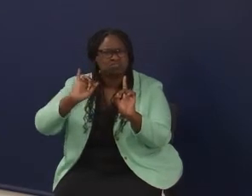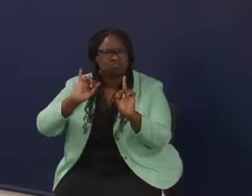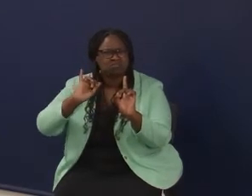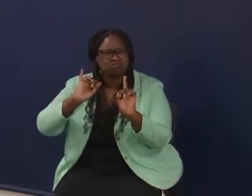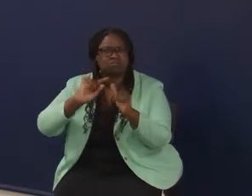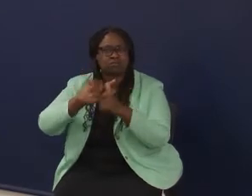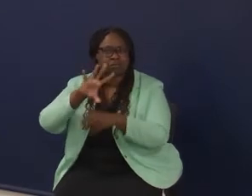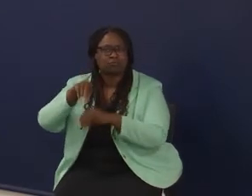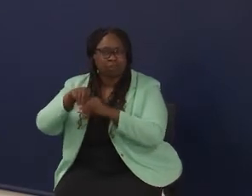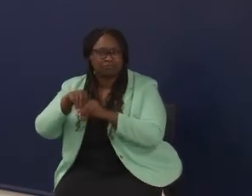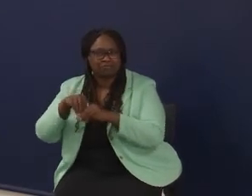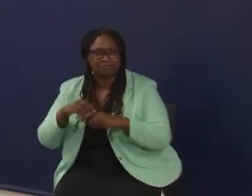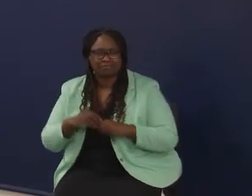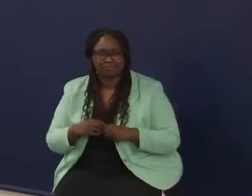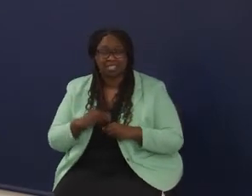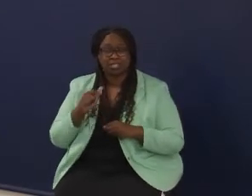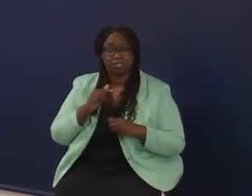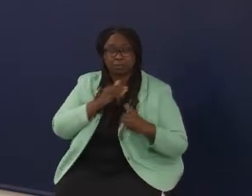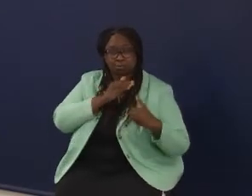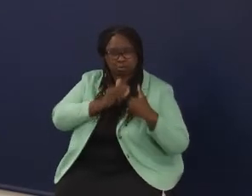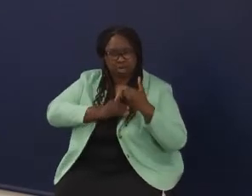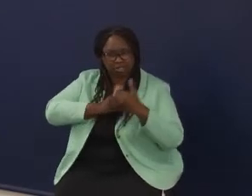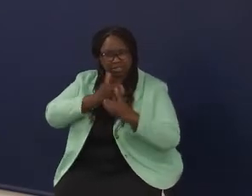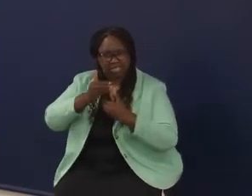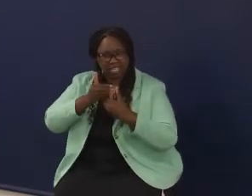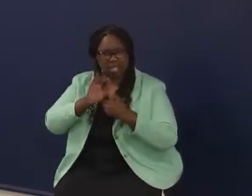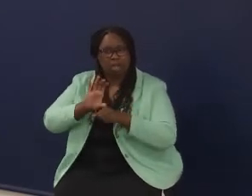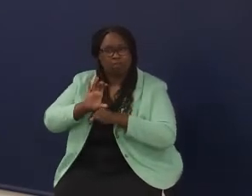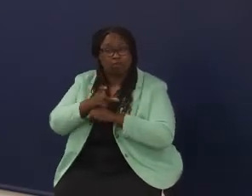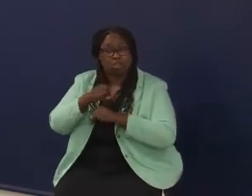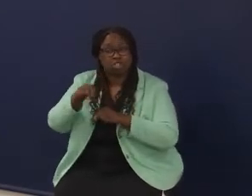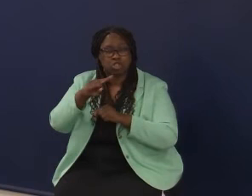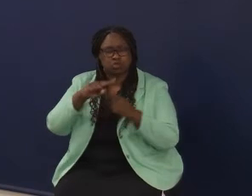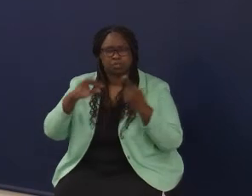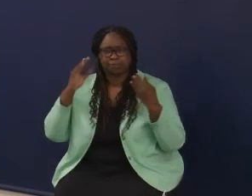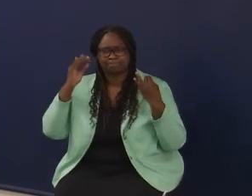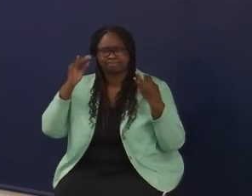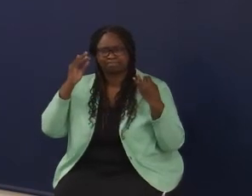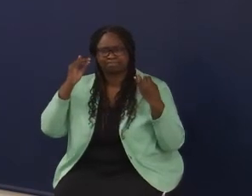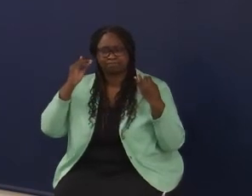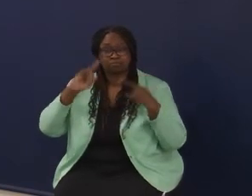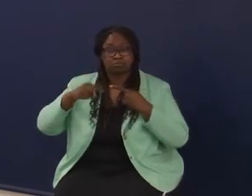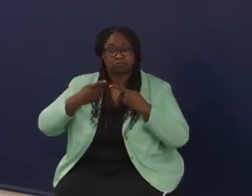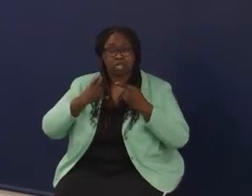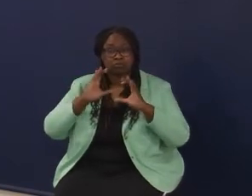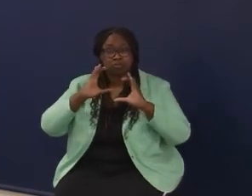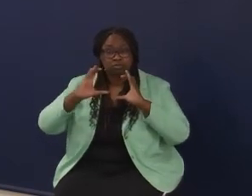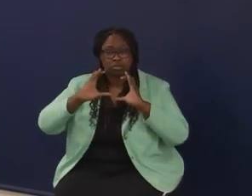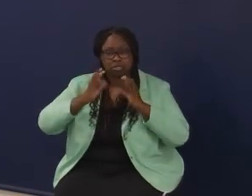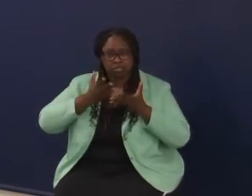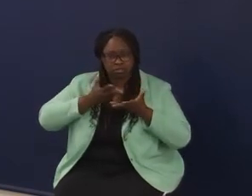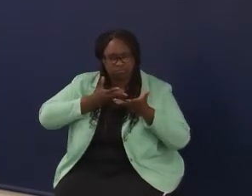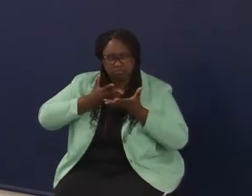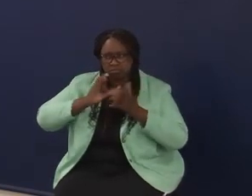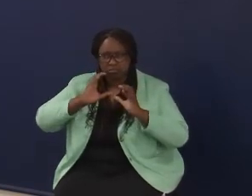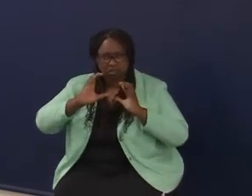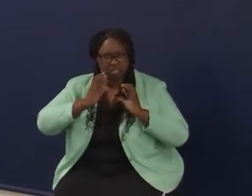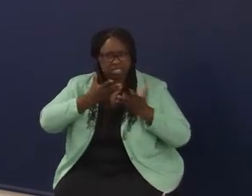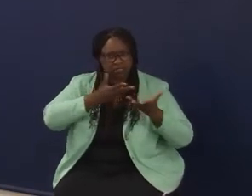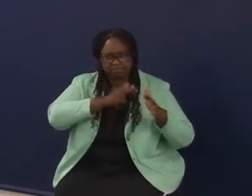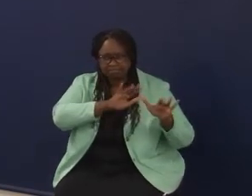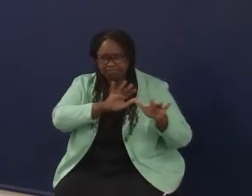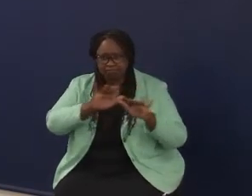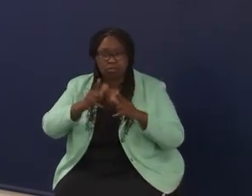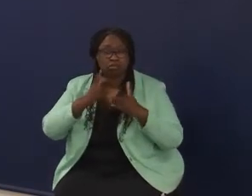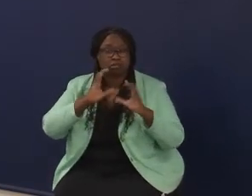question that this process forces you to wrestle with. But when you have those community conversations, and I'm sure